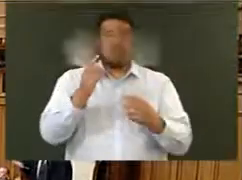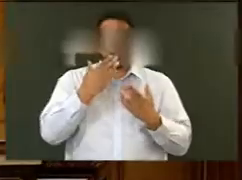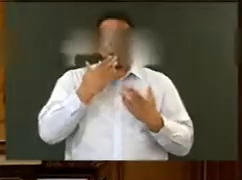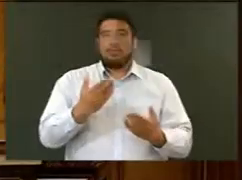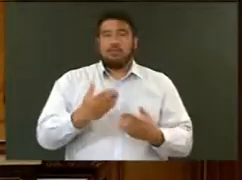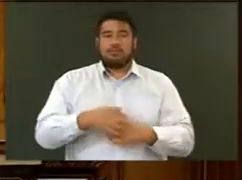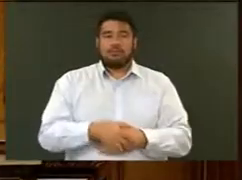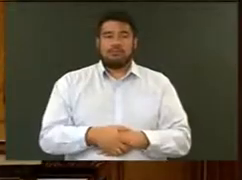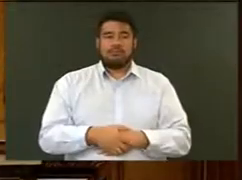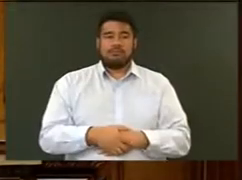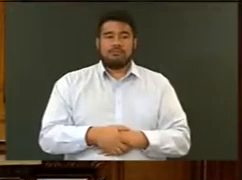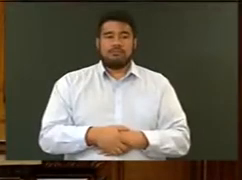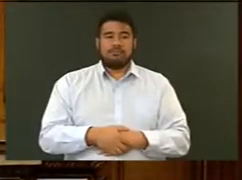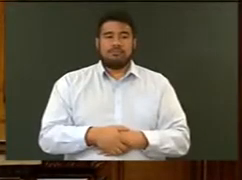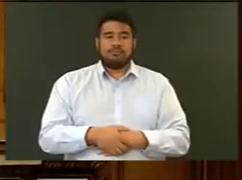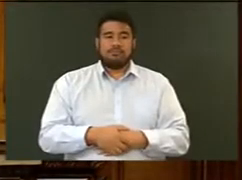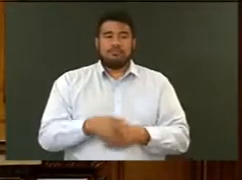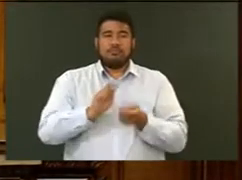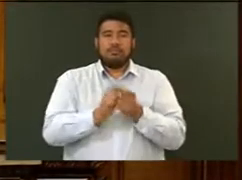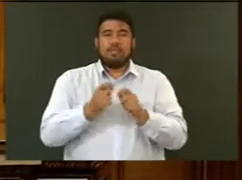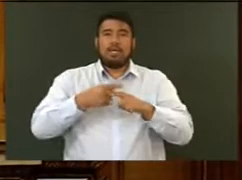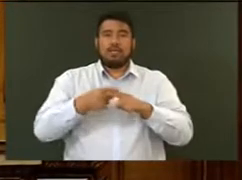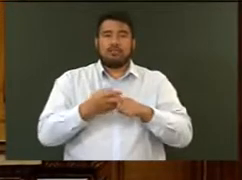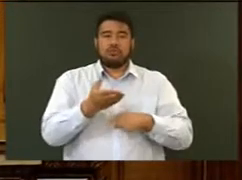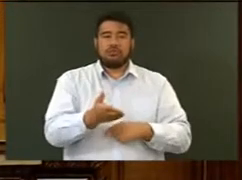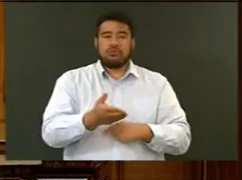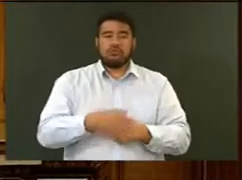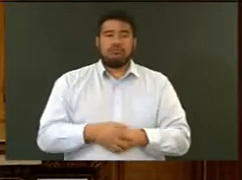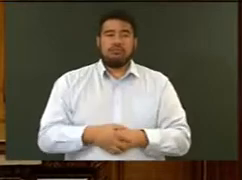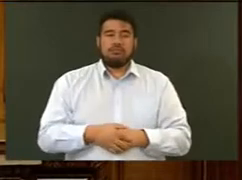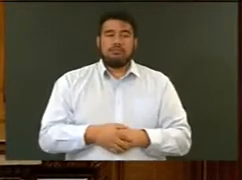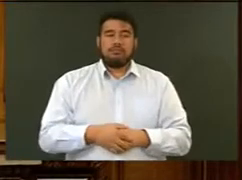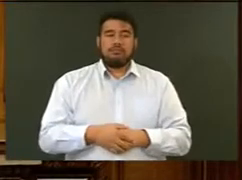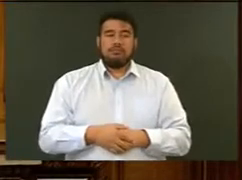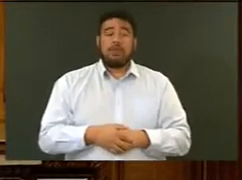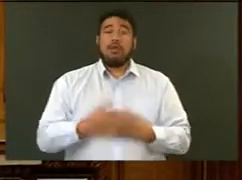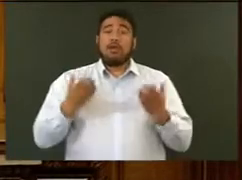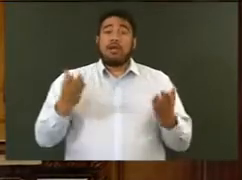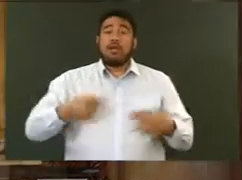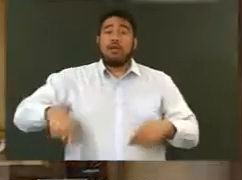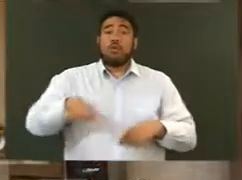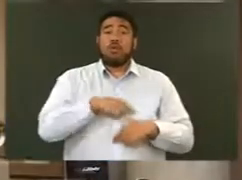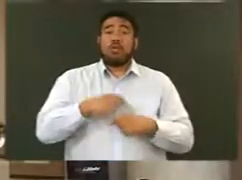The House will now wait for the summons to attend on Her Excellency, the Governor General.